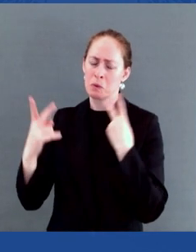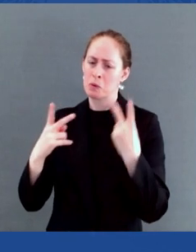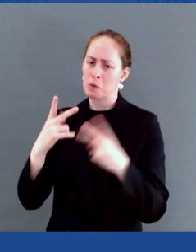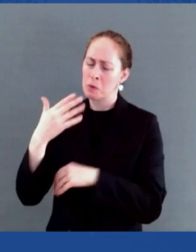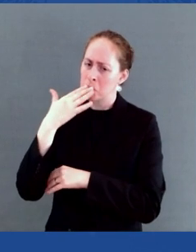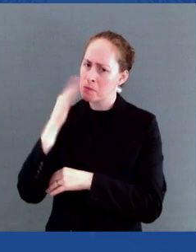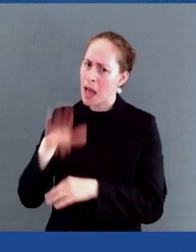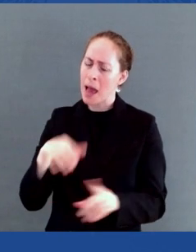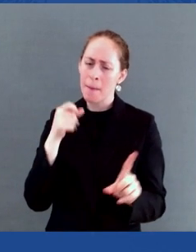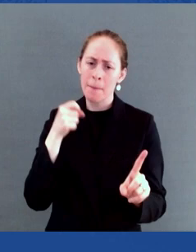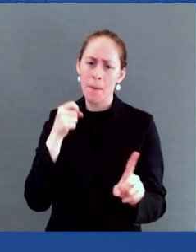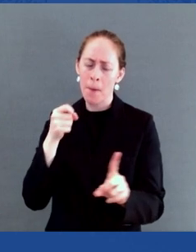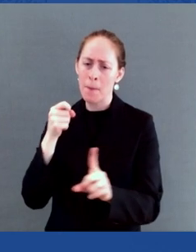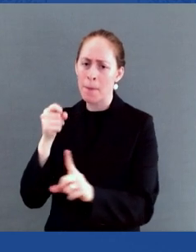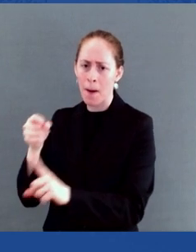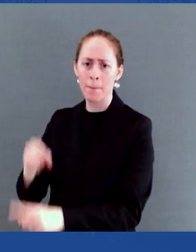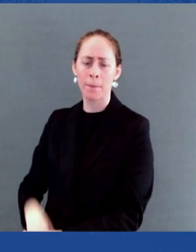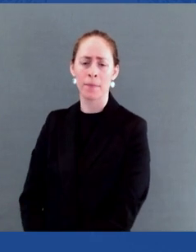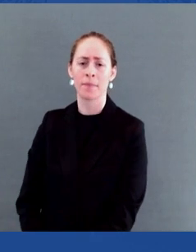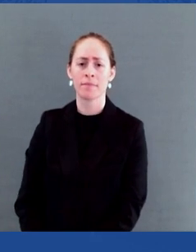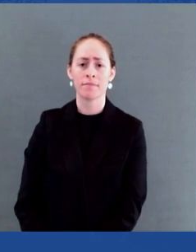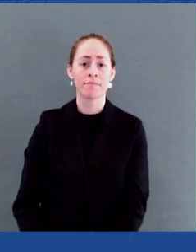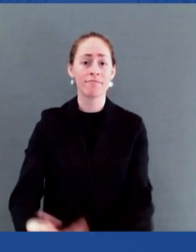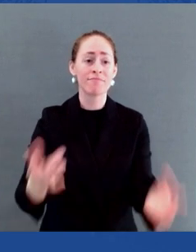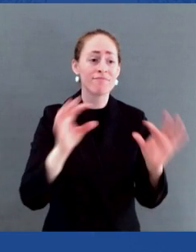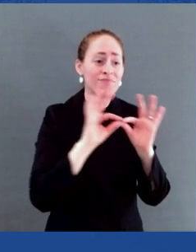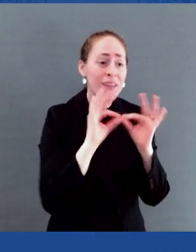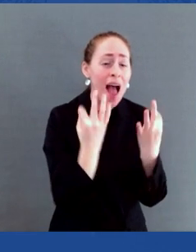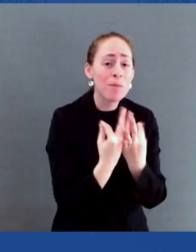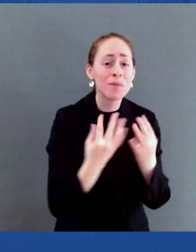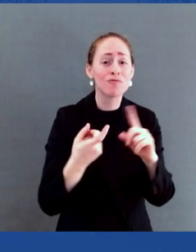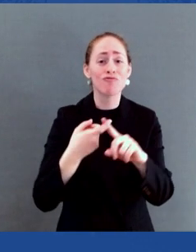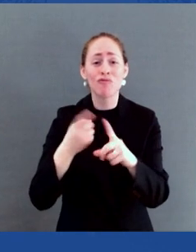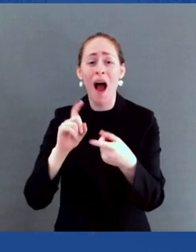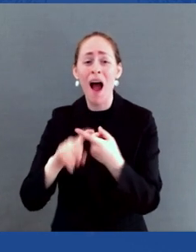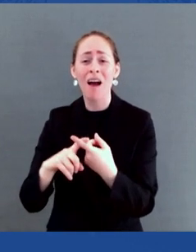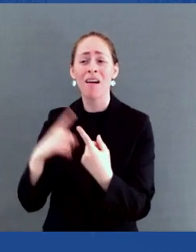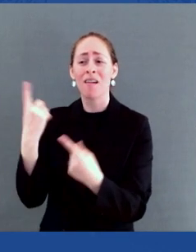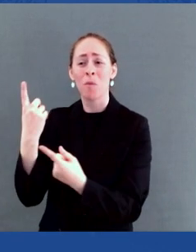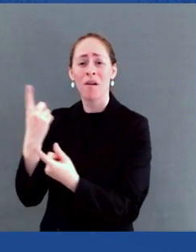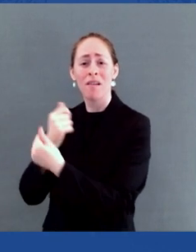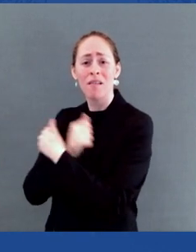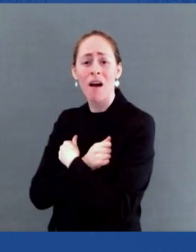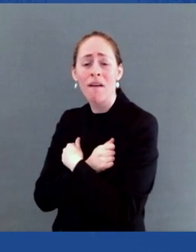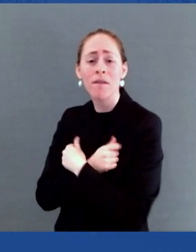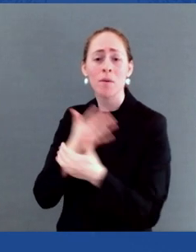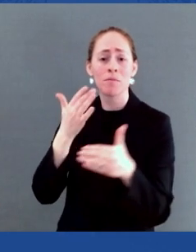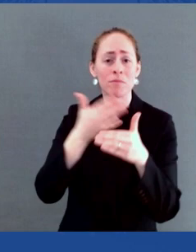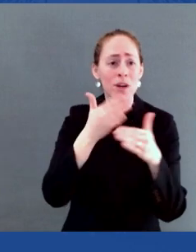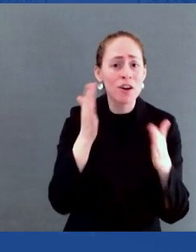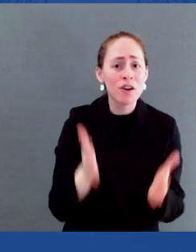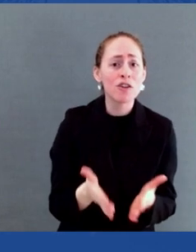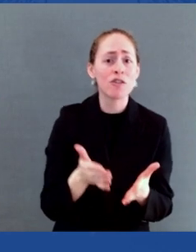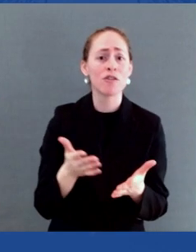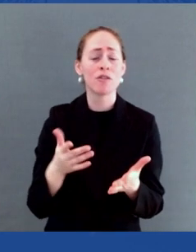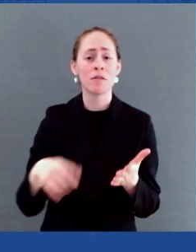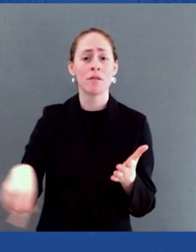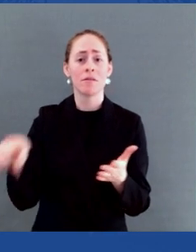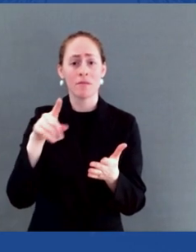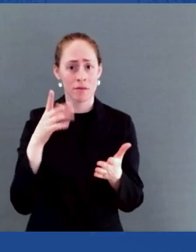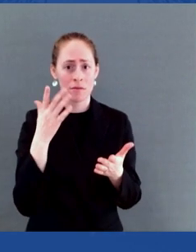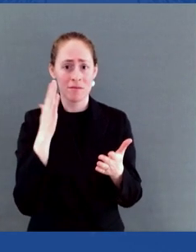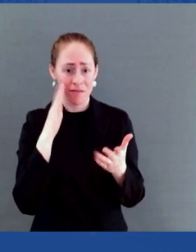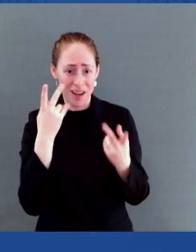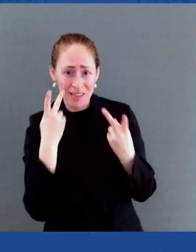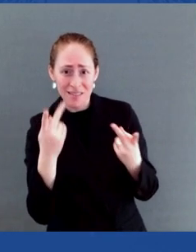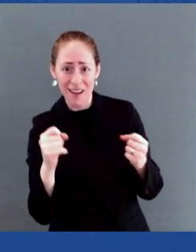loved ones, family members, partners, instead of being seen and being recognized. And I can recall, if you excuse the point of